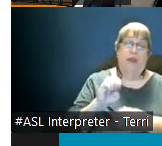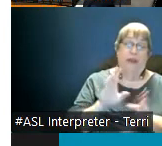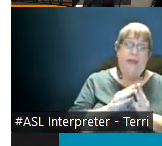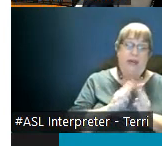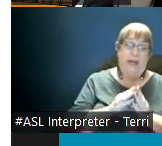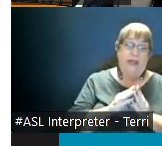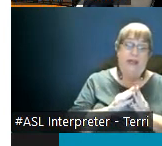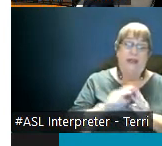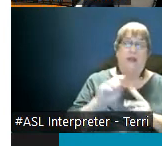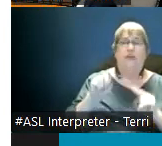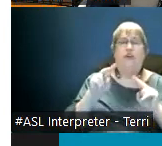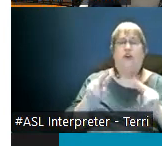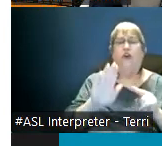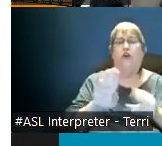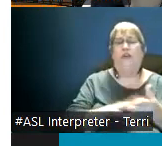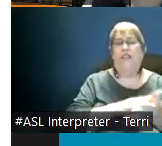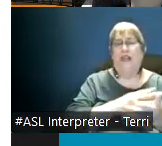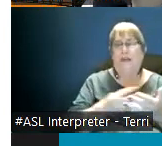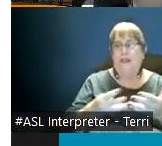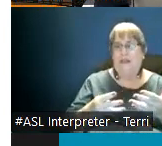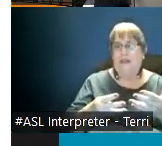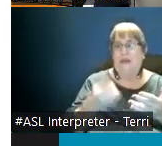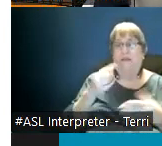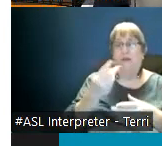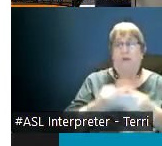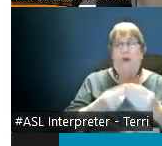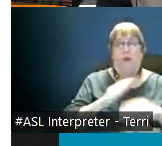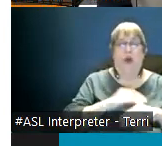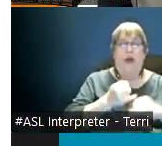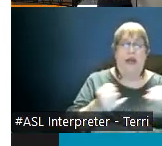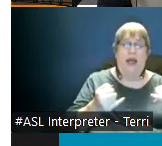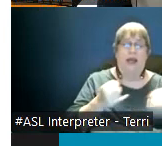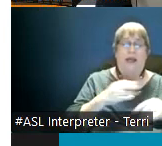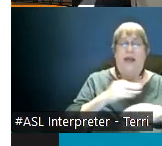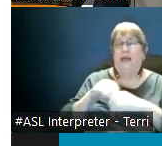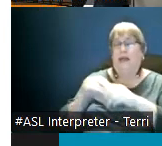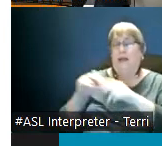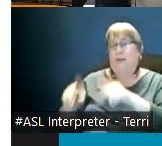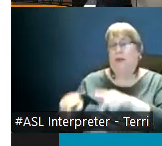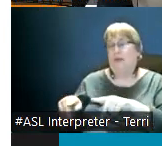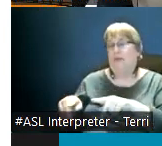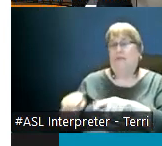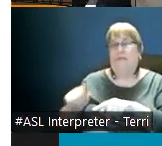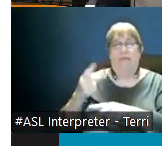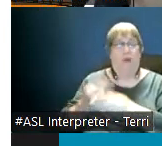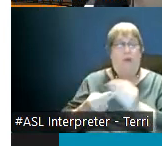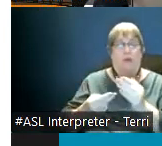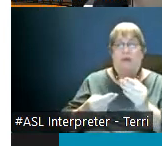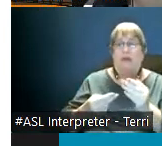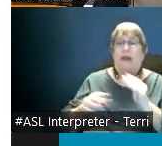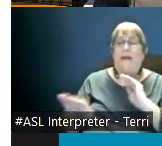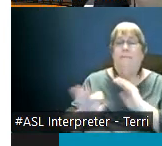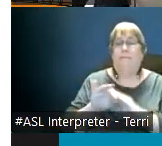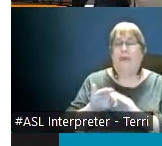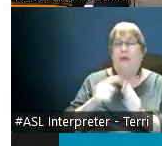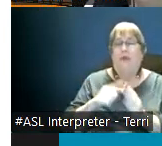a look at your syllabus um and this is for both online and in-person workstation reviews and pick what you think